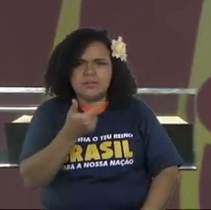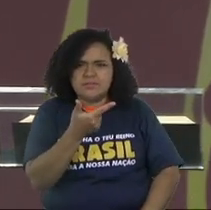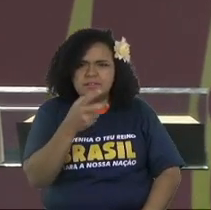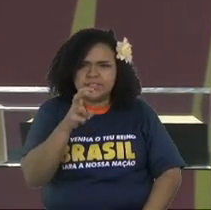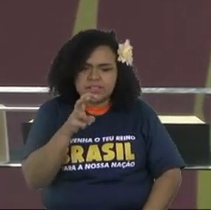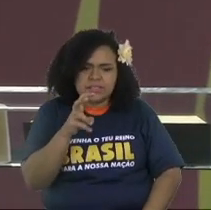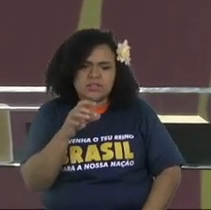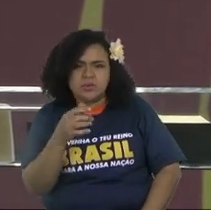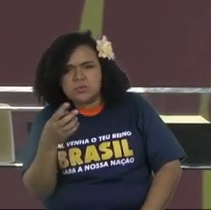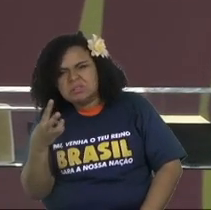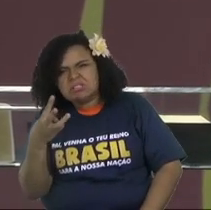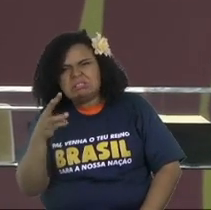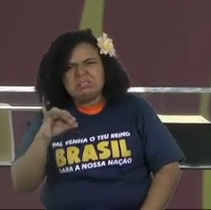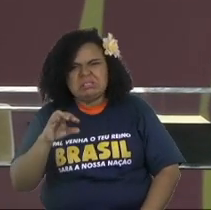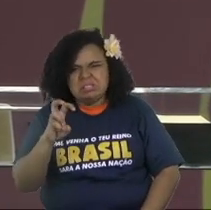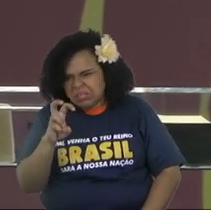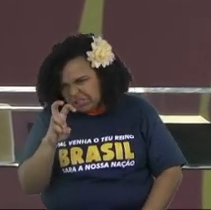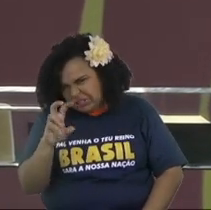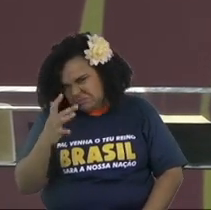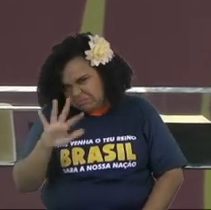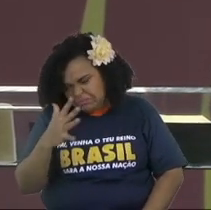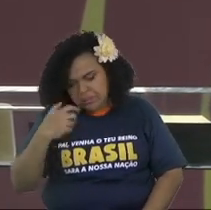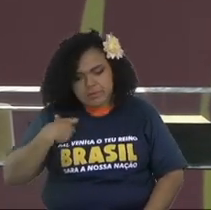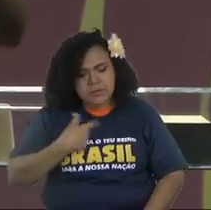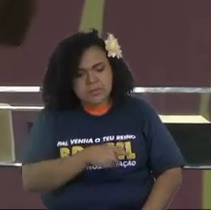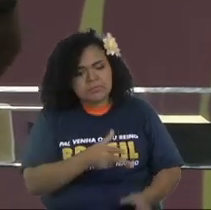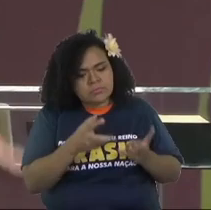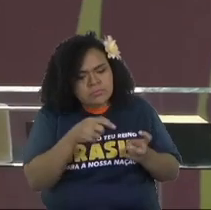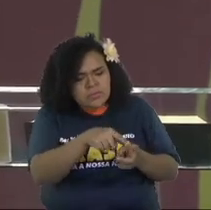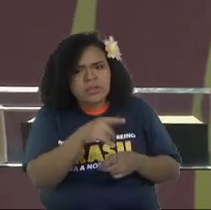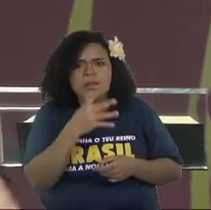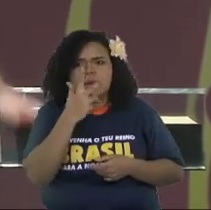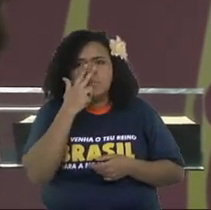are... the church...